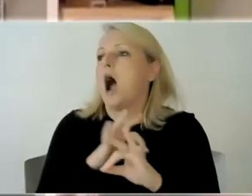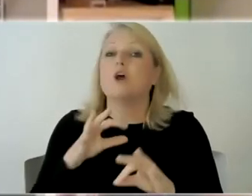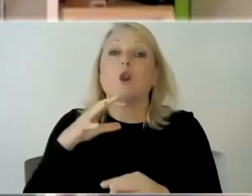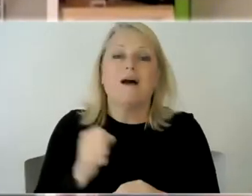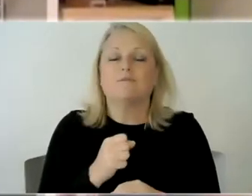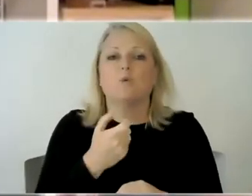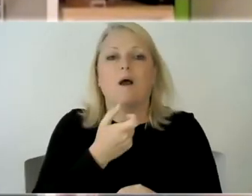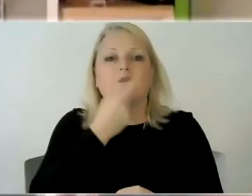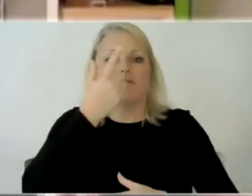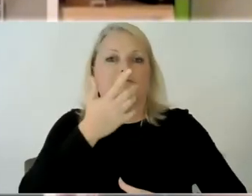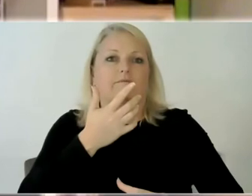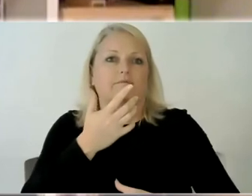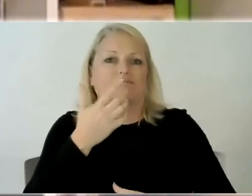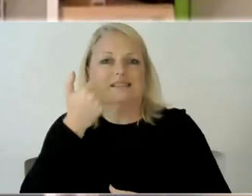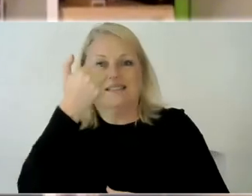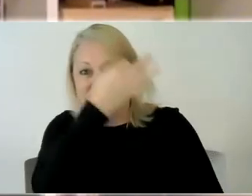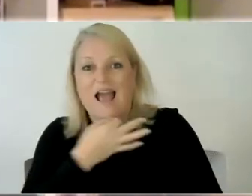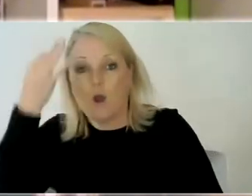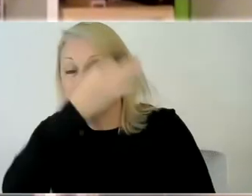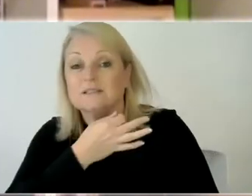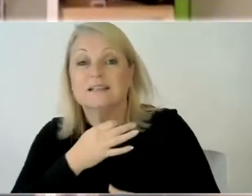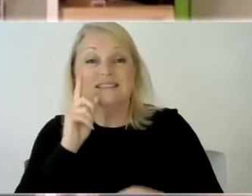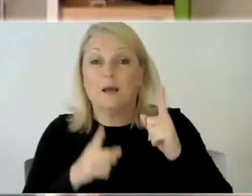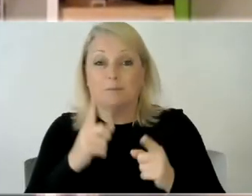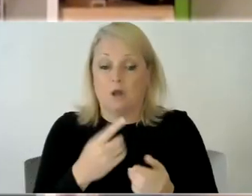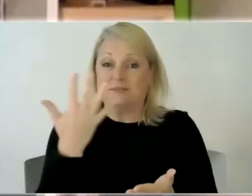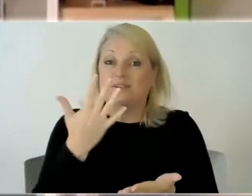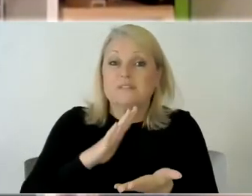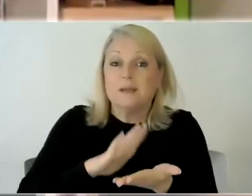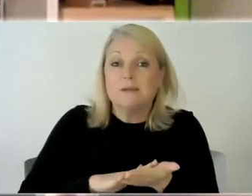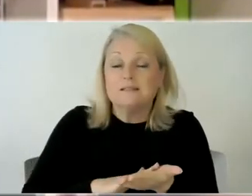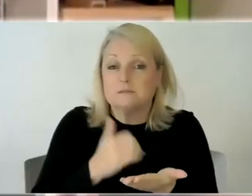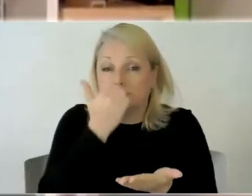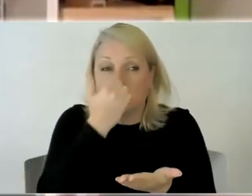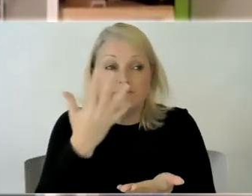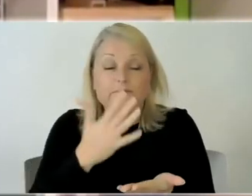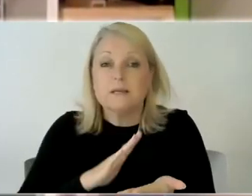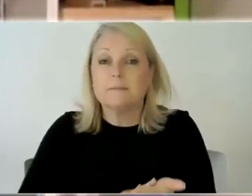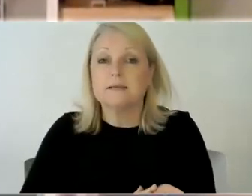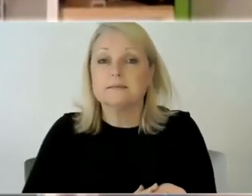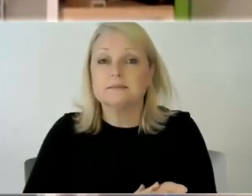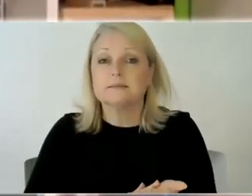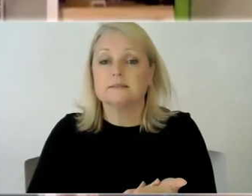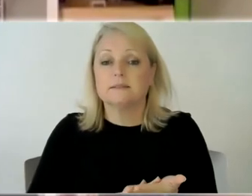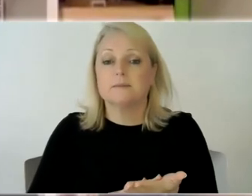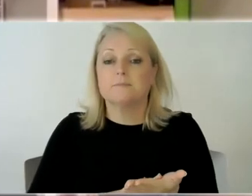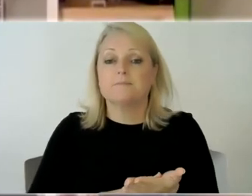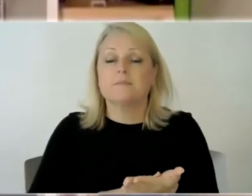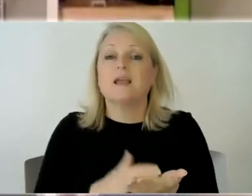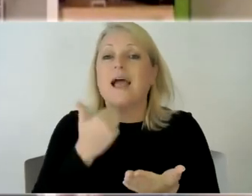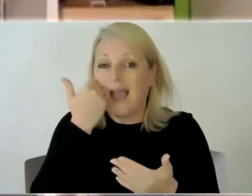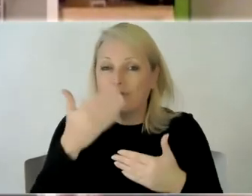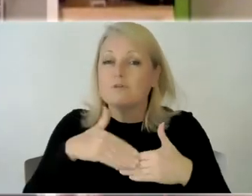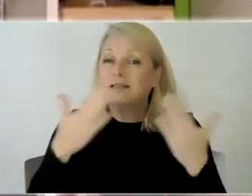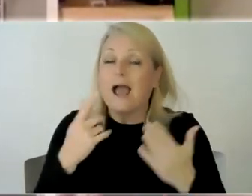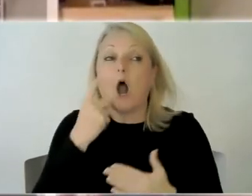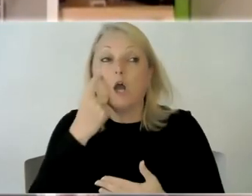off to to self-care i can have 15 minutes or you know like i try and focus on every day having at